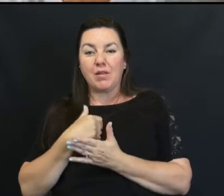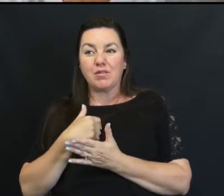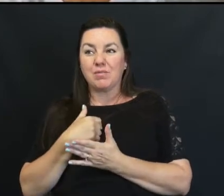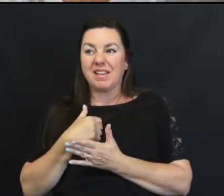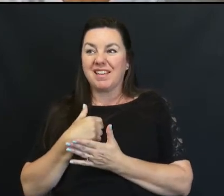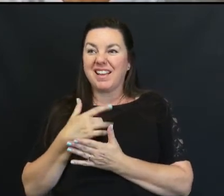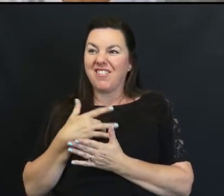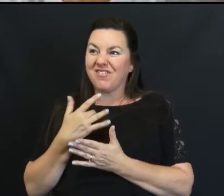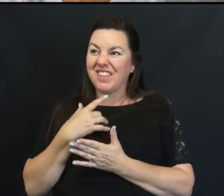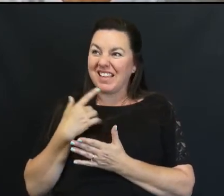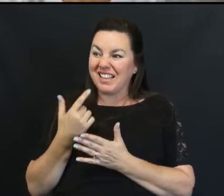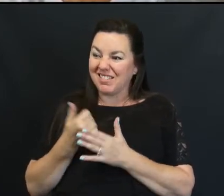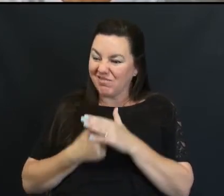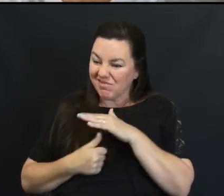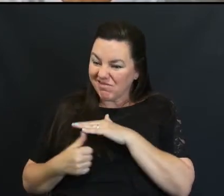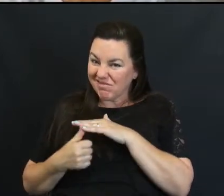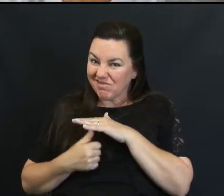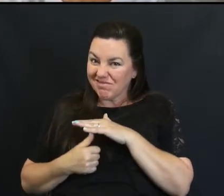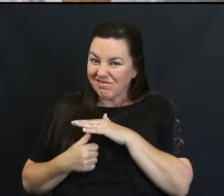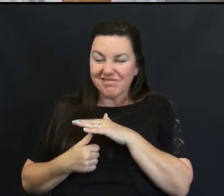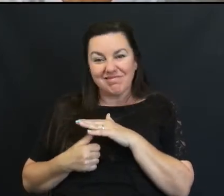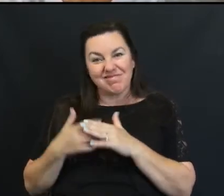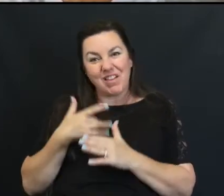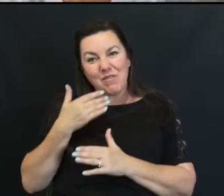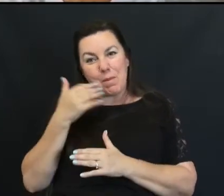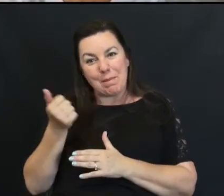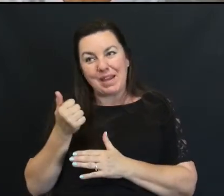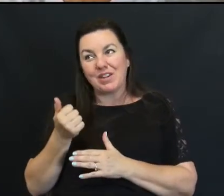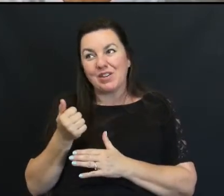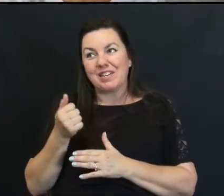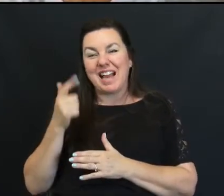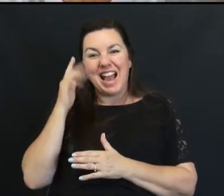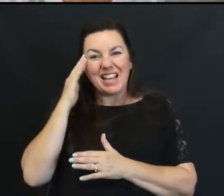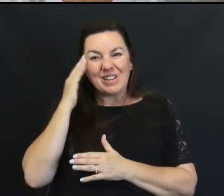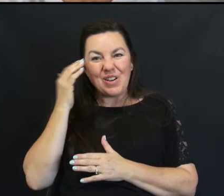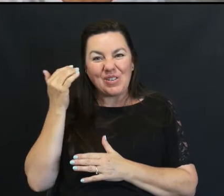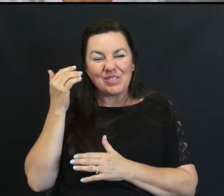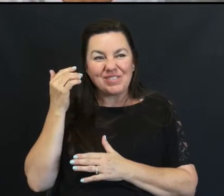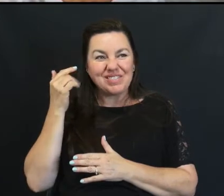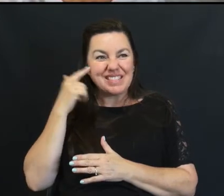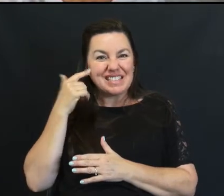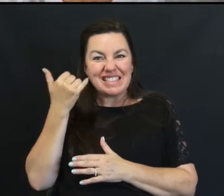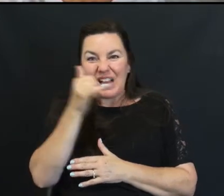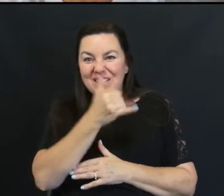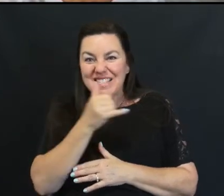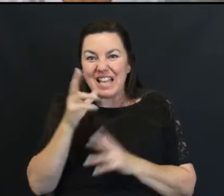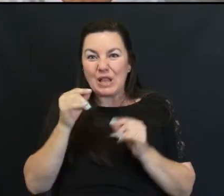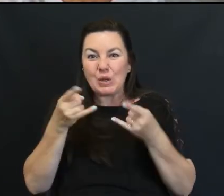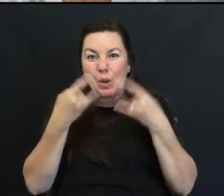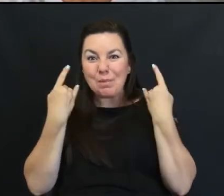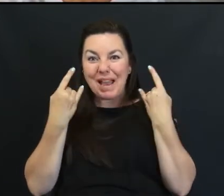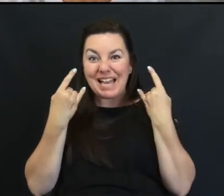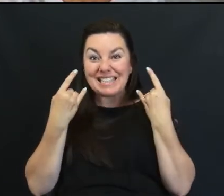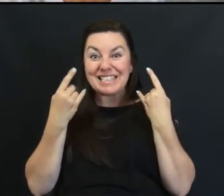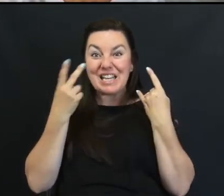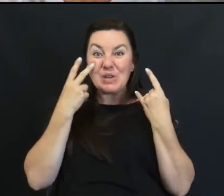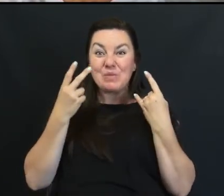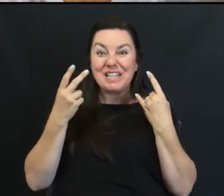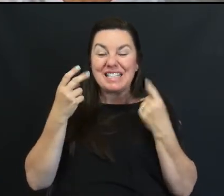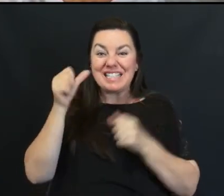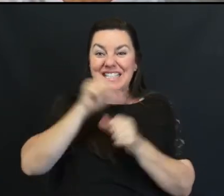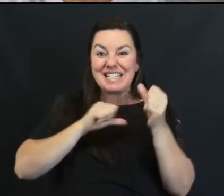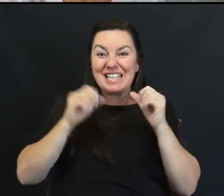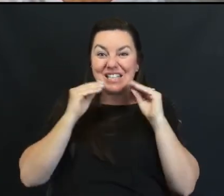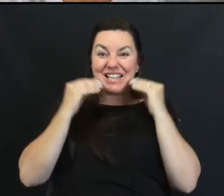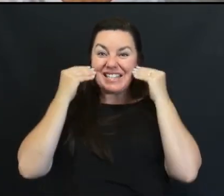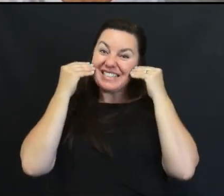that Feeling of isolation That I have And silly as it sounds Since no masks Are required We get to see Each other's